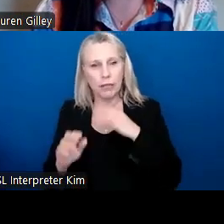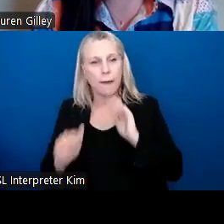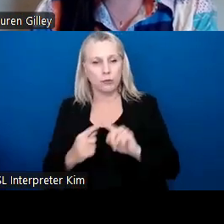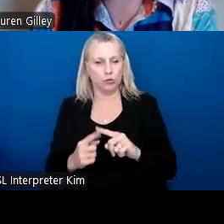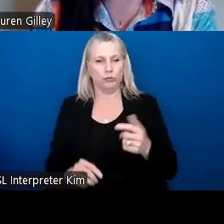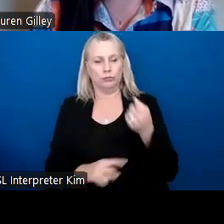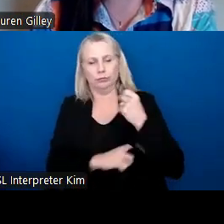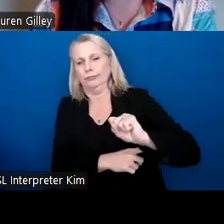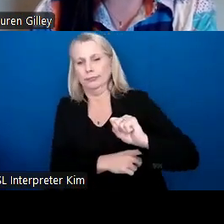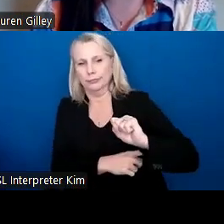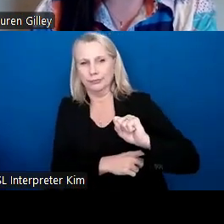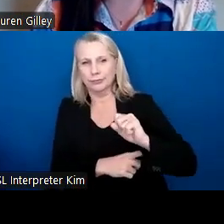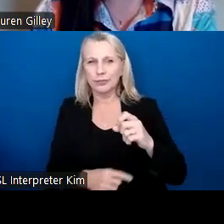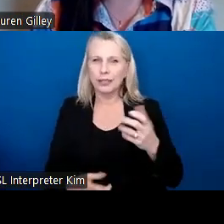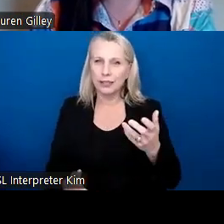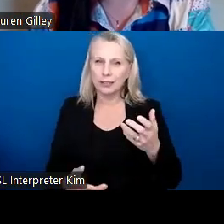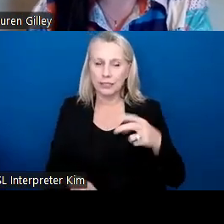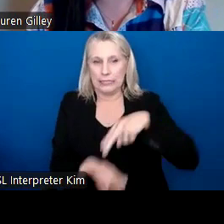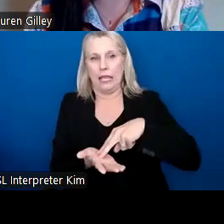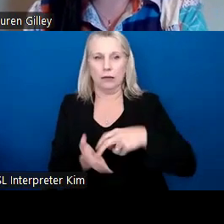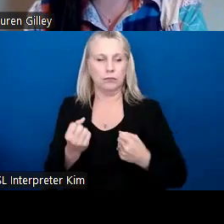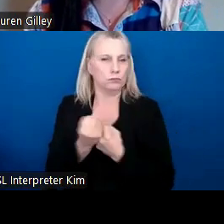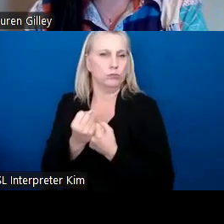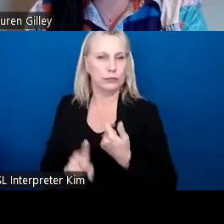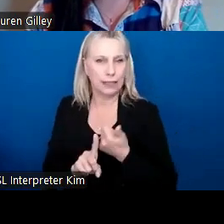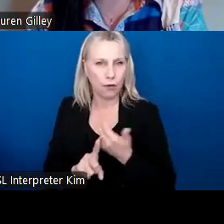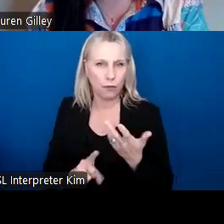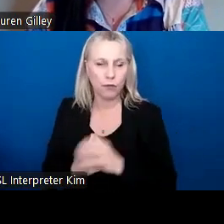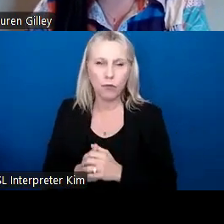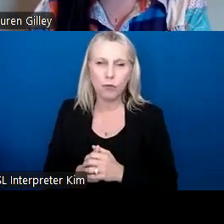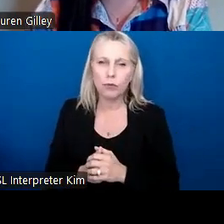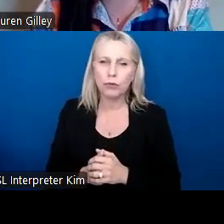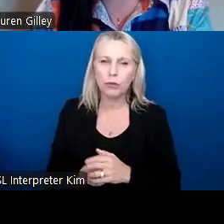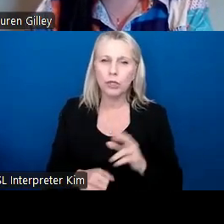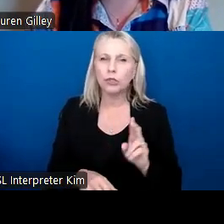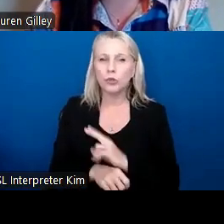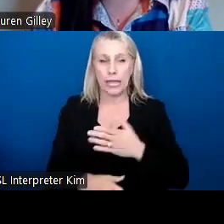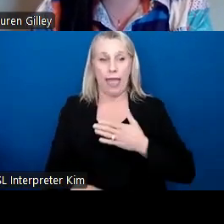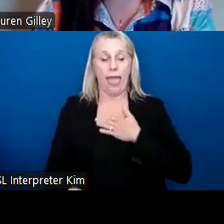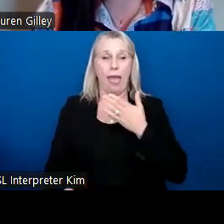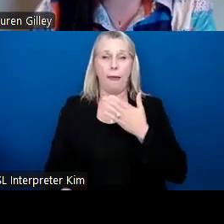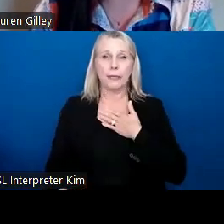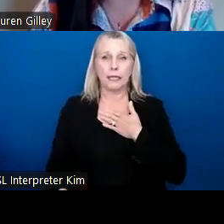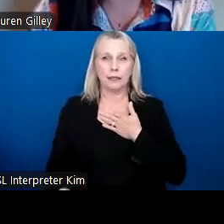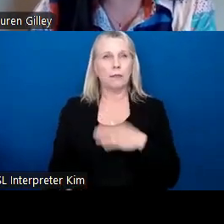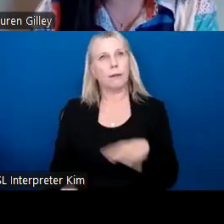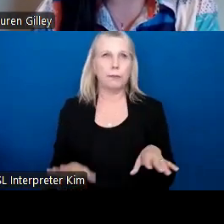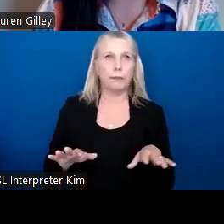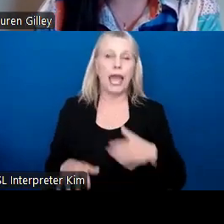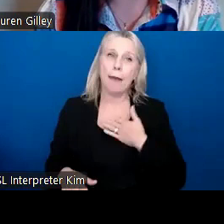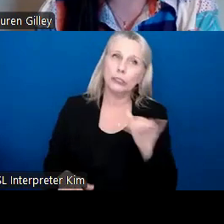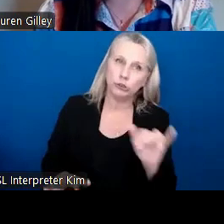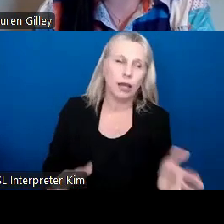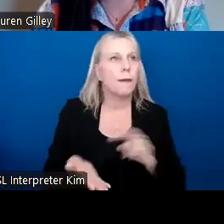resilience and stand up for yourself, um, using hope, happy, happy, happy is good too.